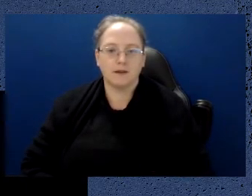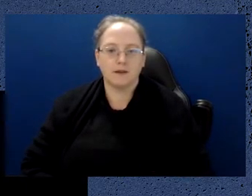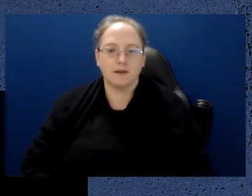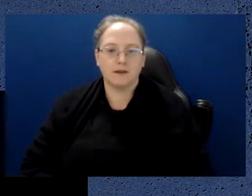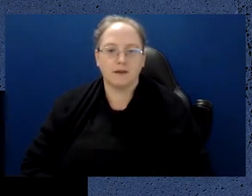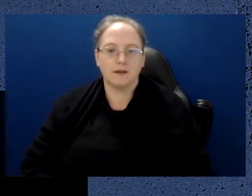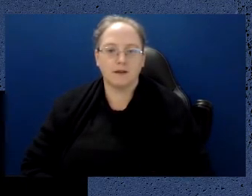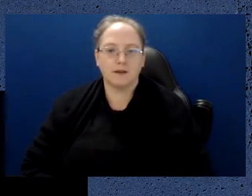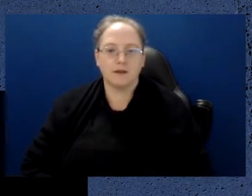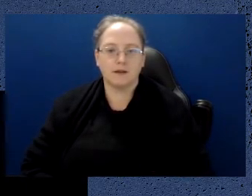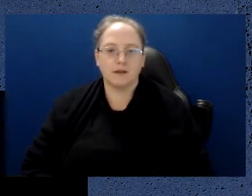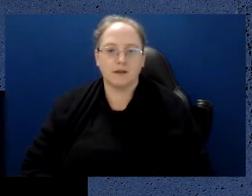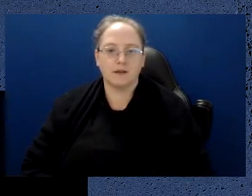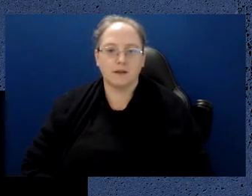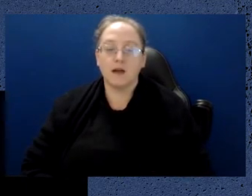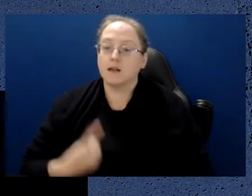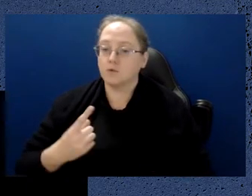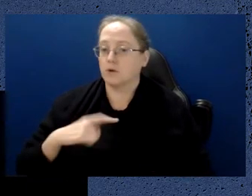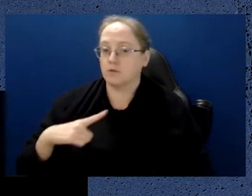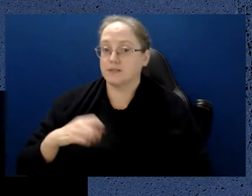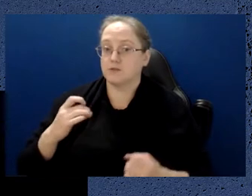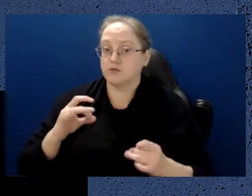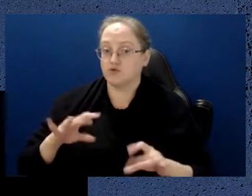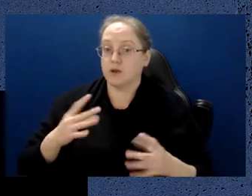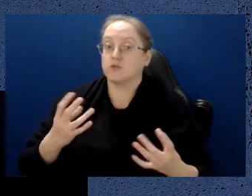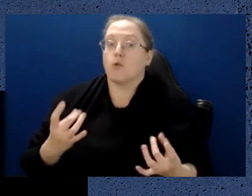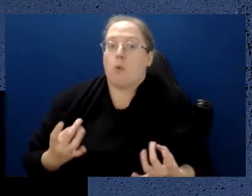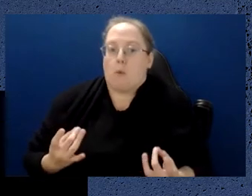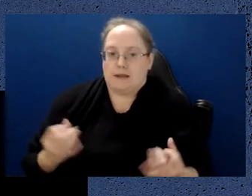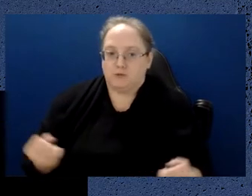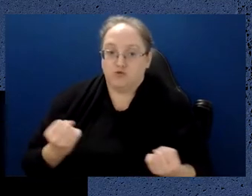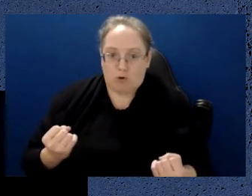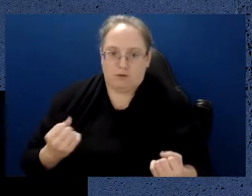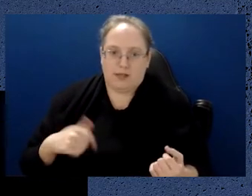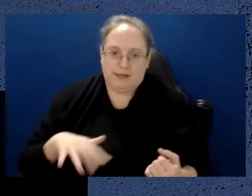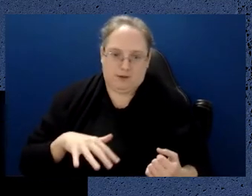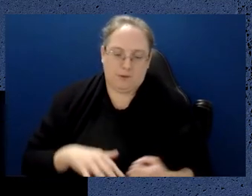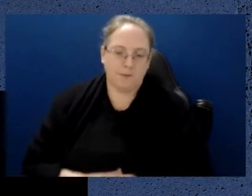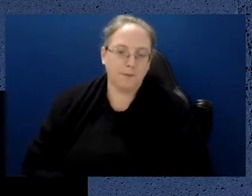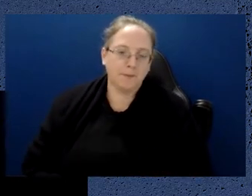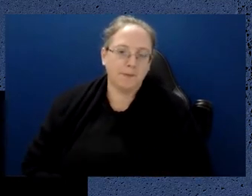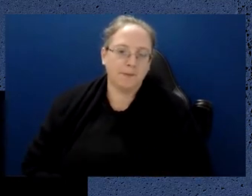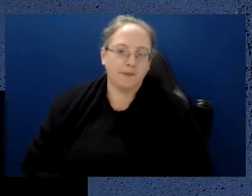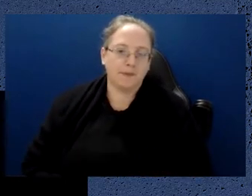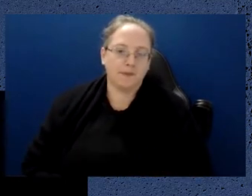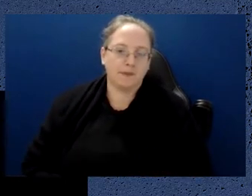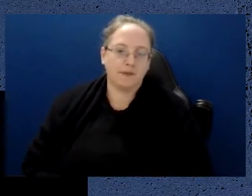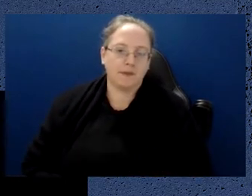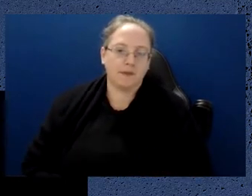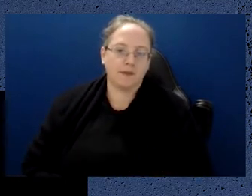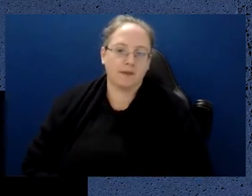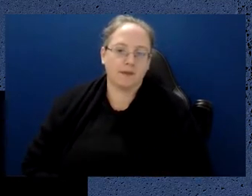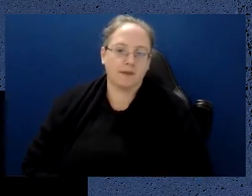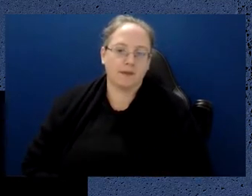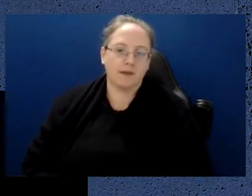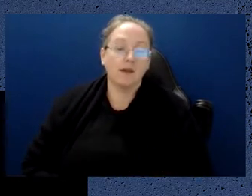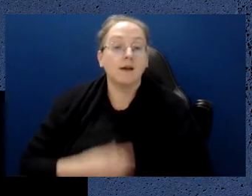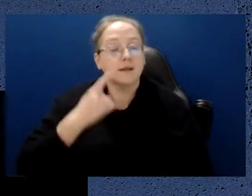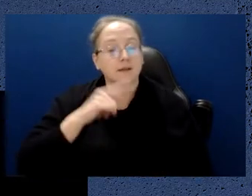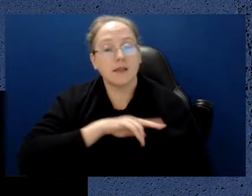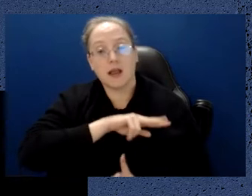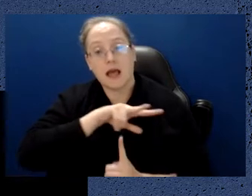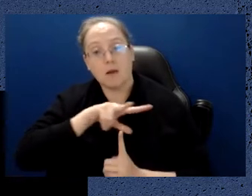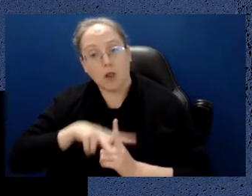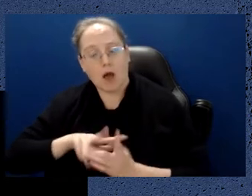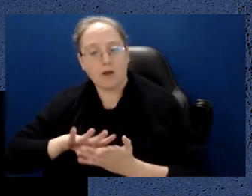Australia has such strength at the moment. We're now seeing in terms of translation, we're seeing the rise